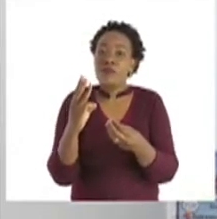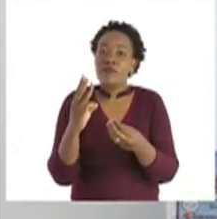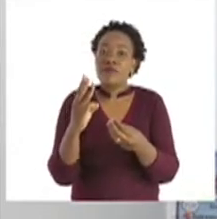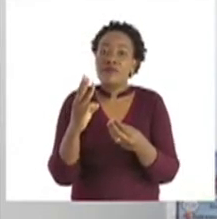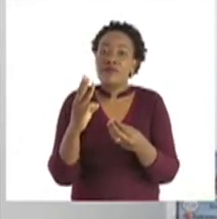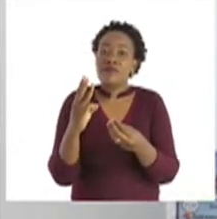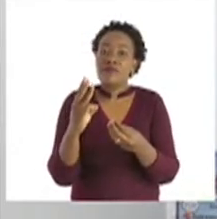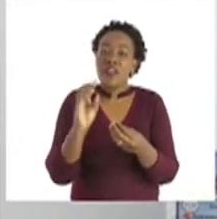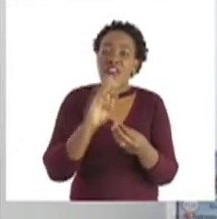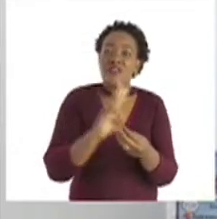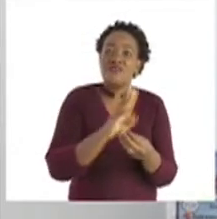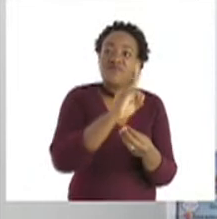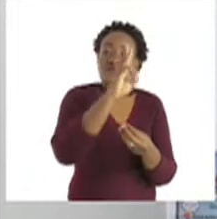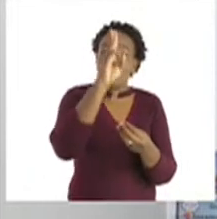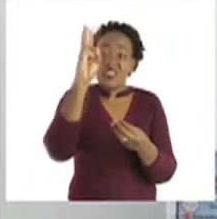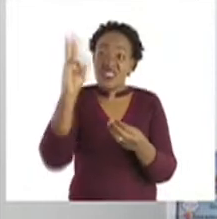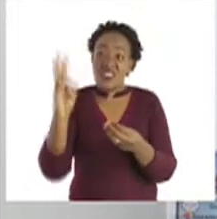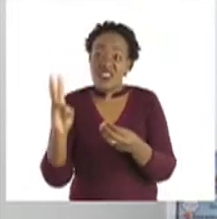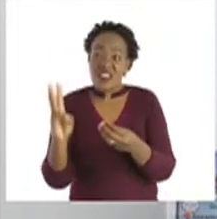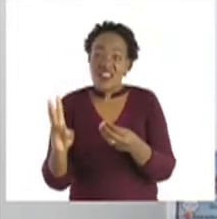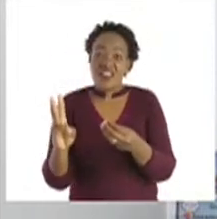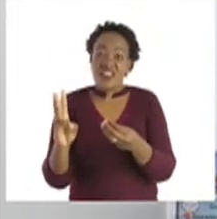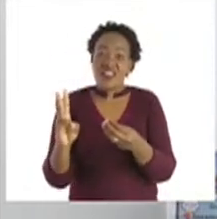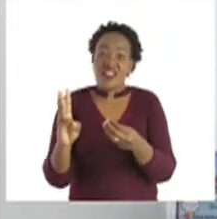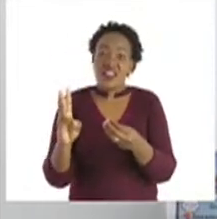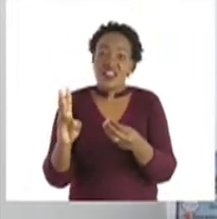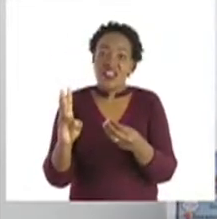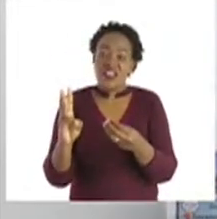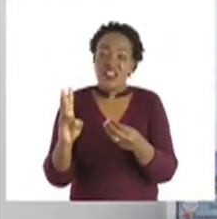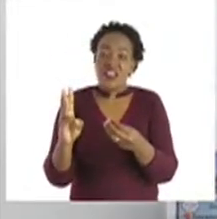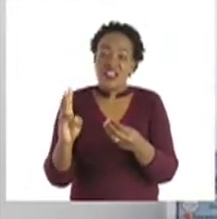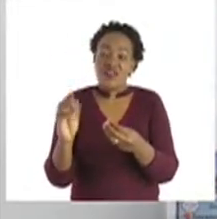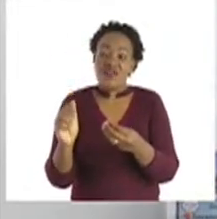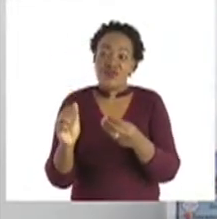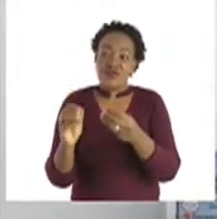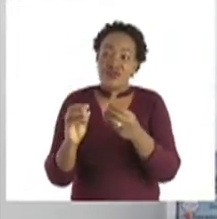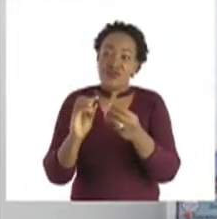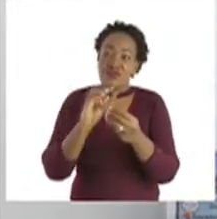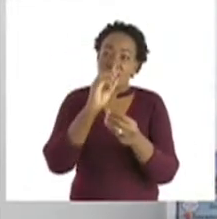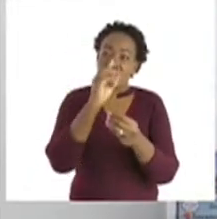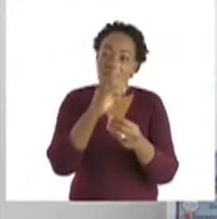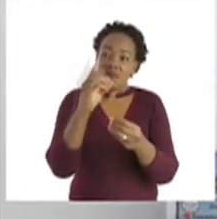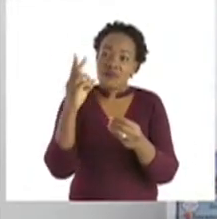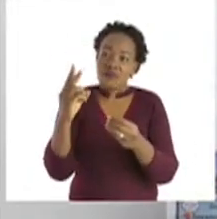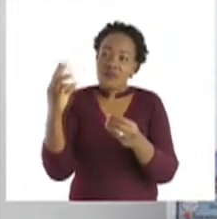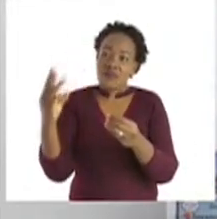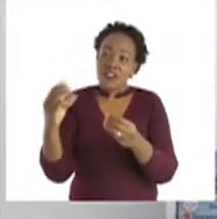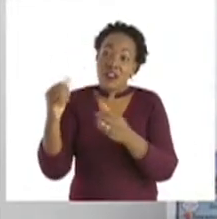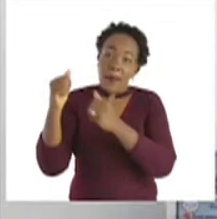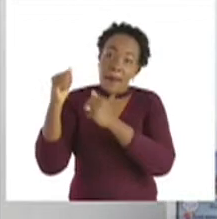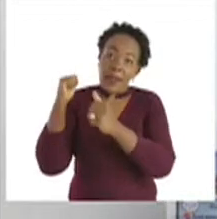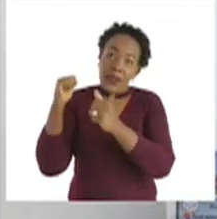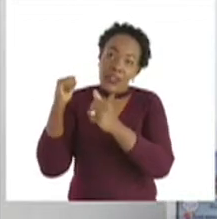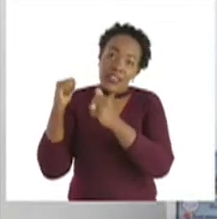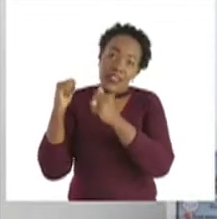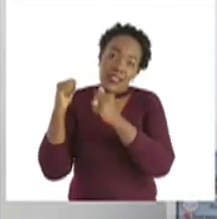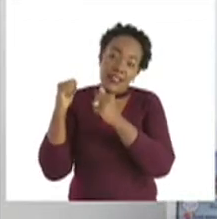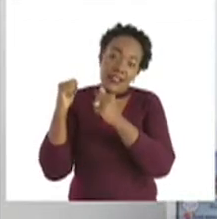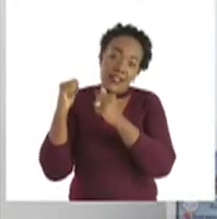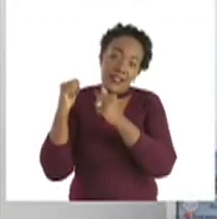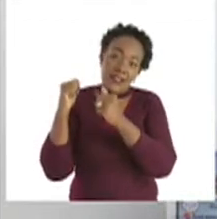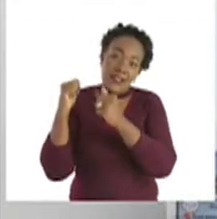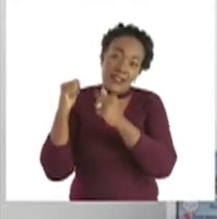15, 2, which number? We count backwards three times. 15,